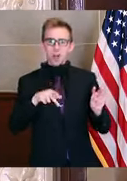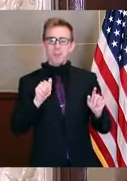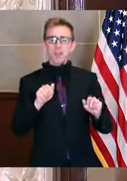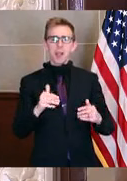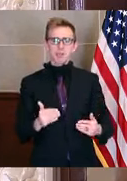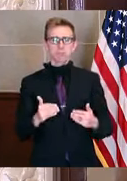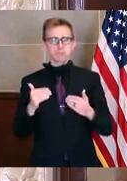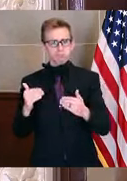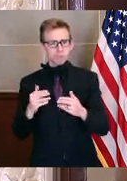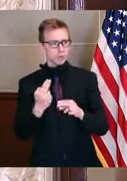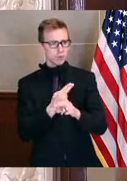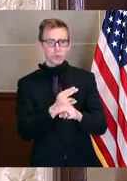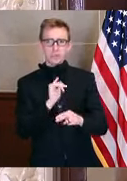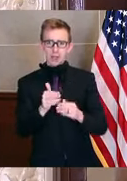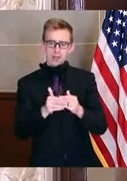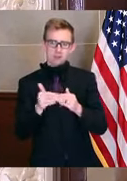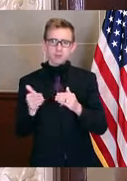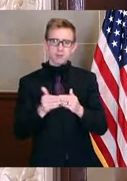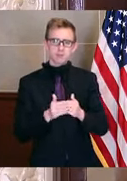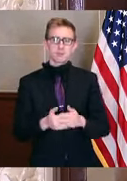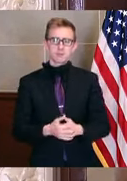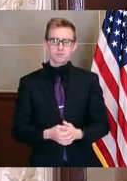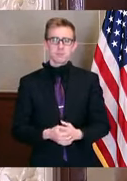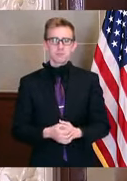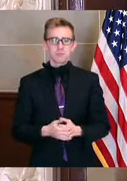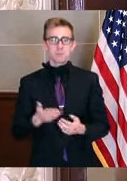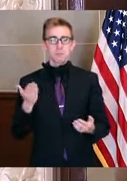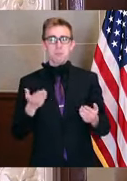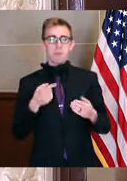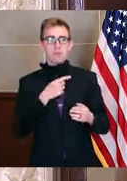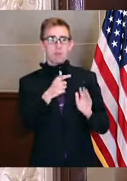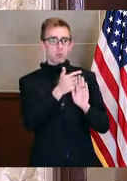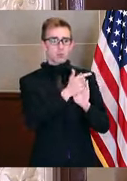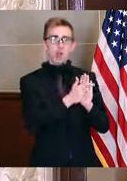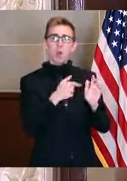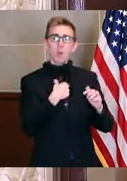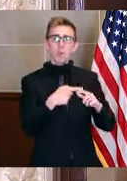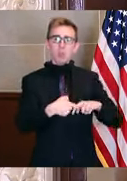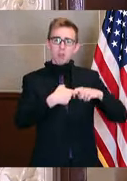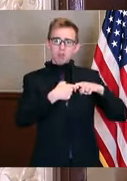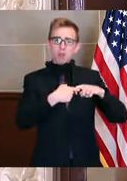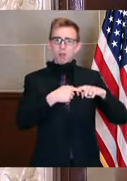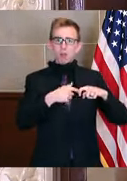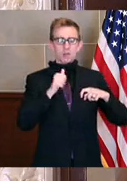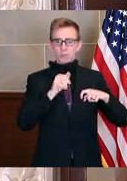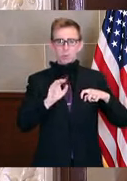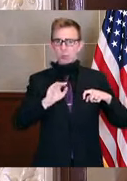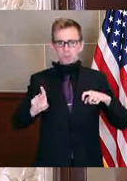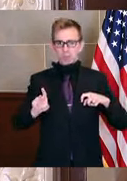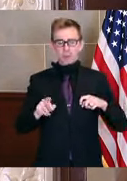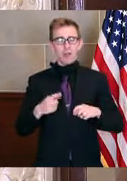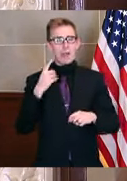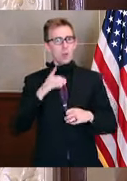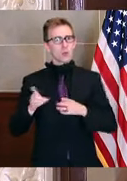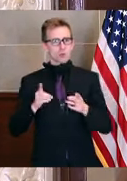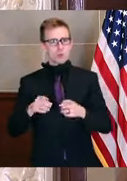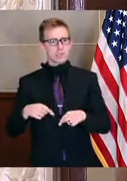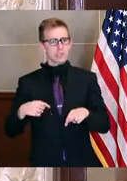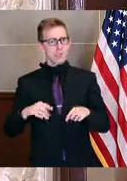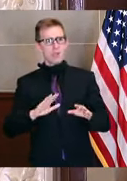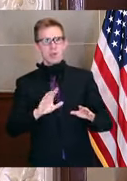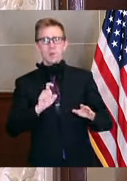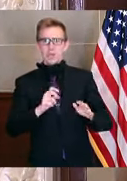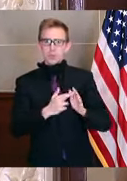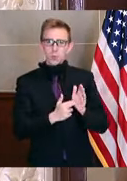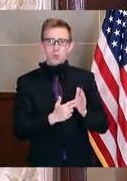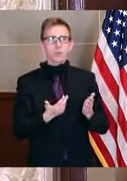really think about maybe making sure a lot of those maybe are don't go back on the books. I know my directors get nervous when I say that, but the reality is we have a lot